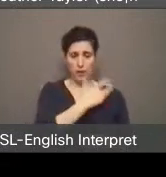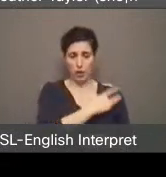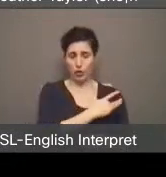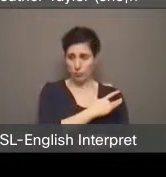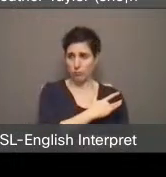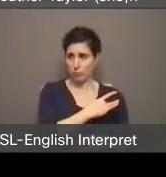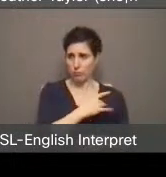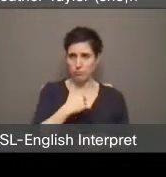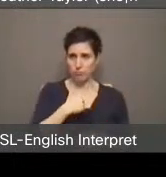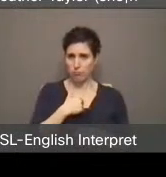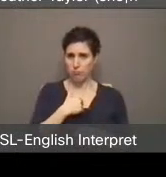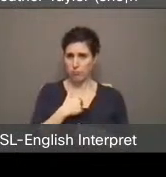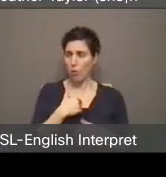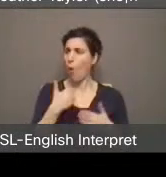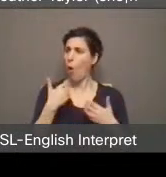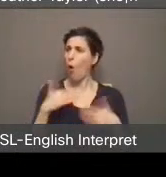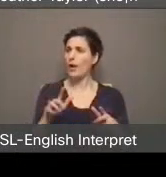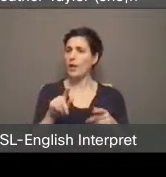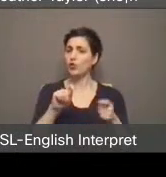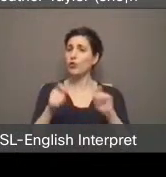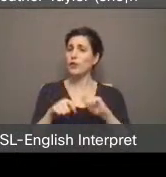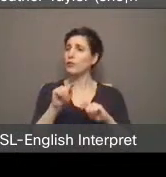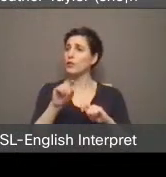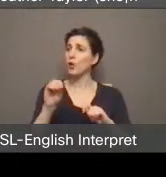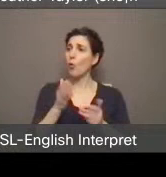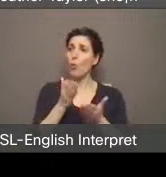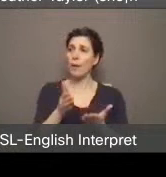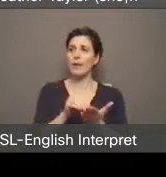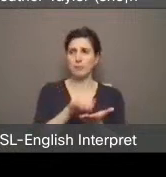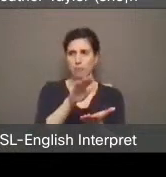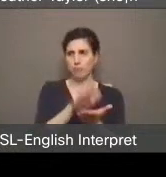captured. In our TransformTO recommendations.